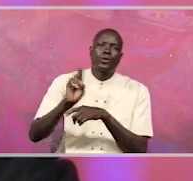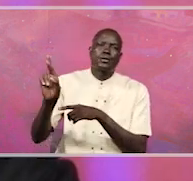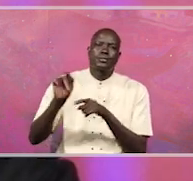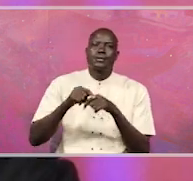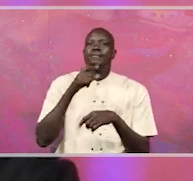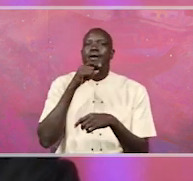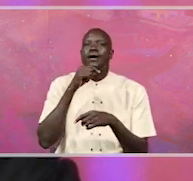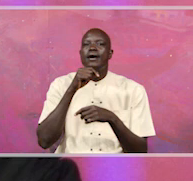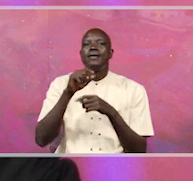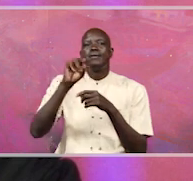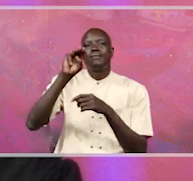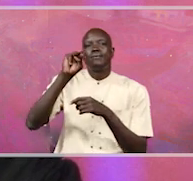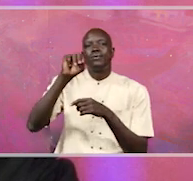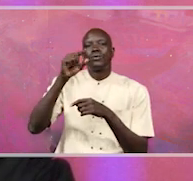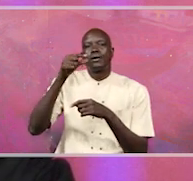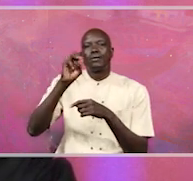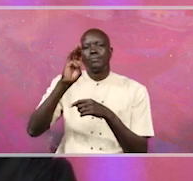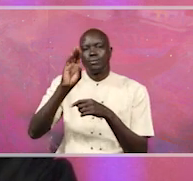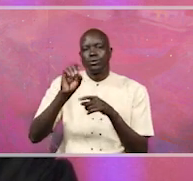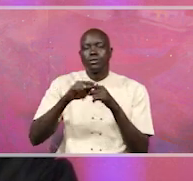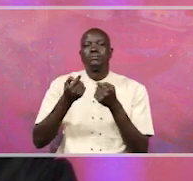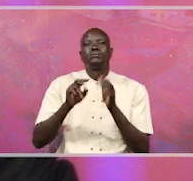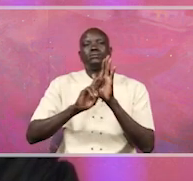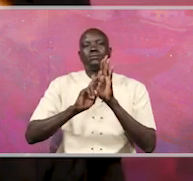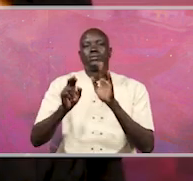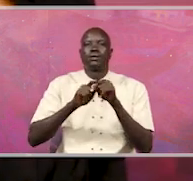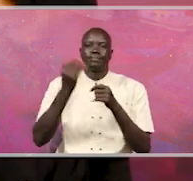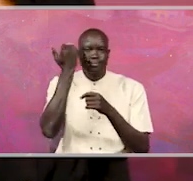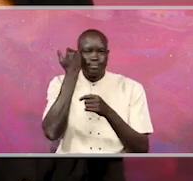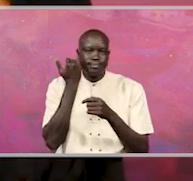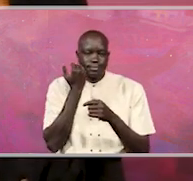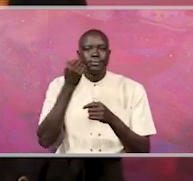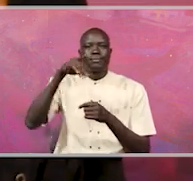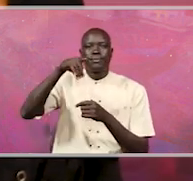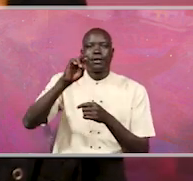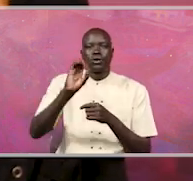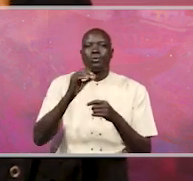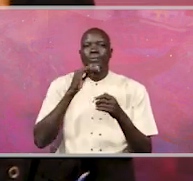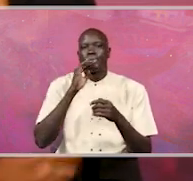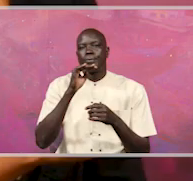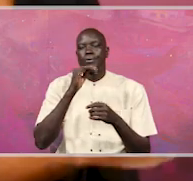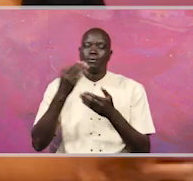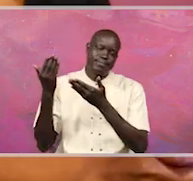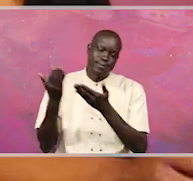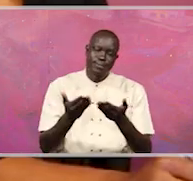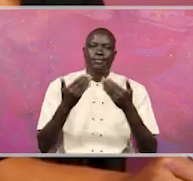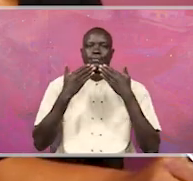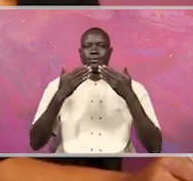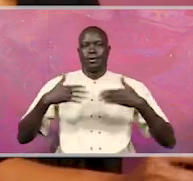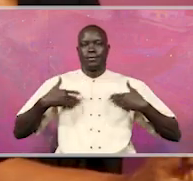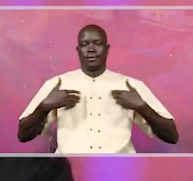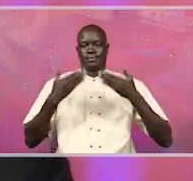Mr. Vincent Mugawo, the PRO in the Judiciary. Thank you very much. It is a pleasure to be with you.